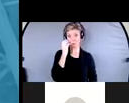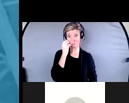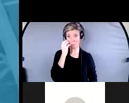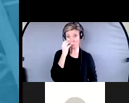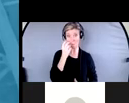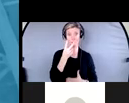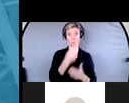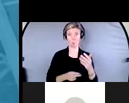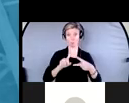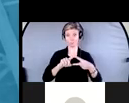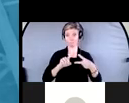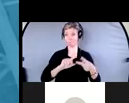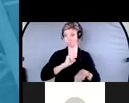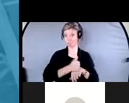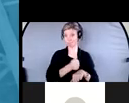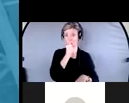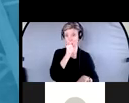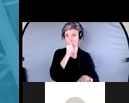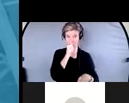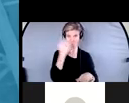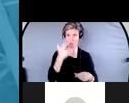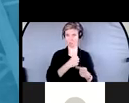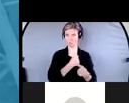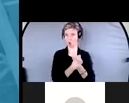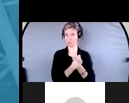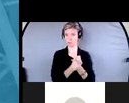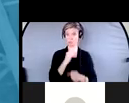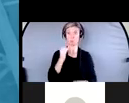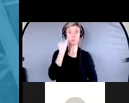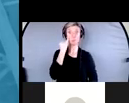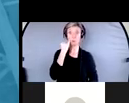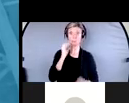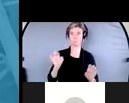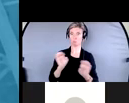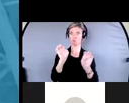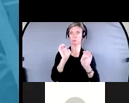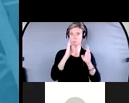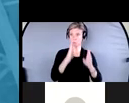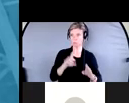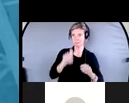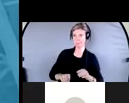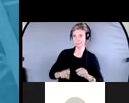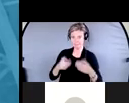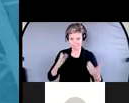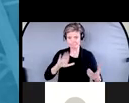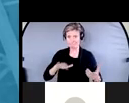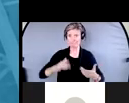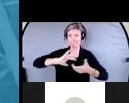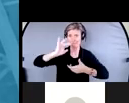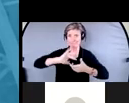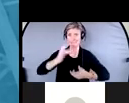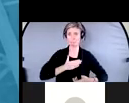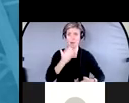protected, they're locked. If someone needed to access my contact information on my behalf and needed to get into my phone,